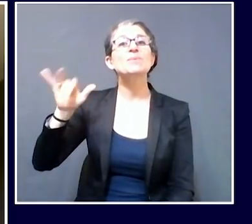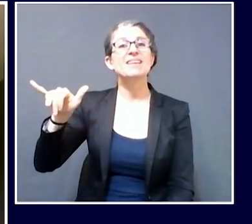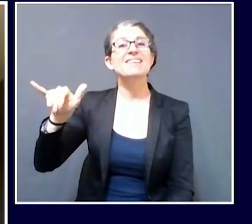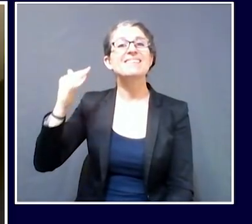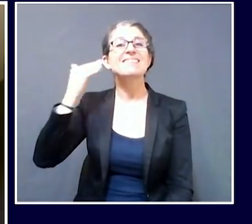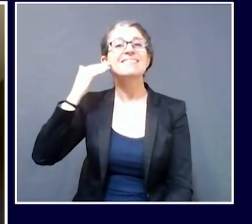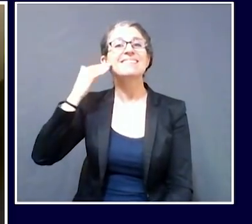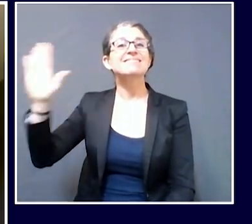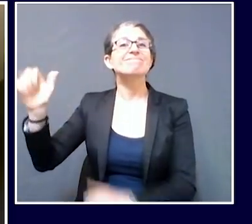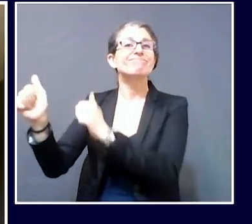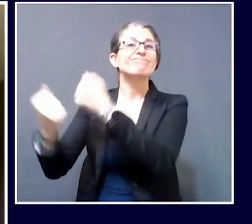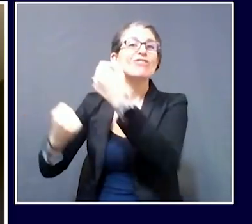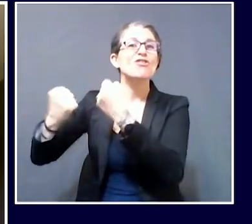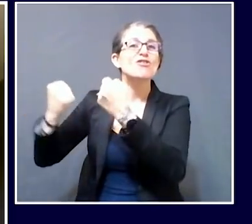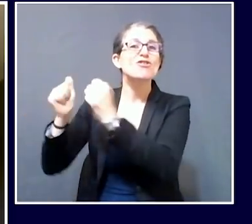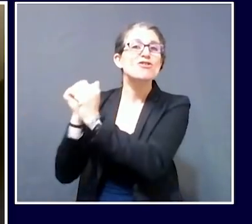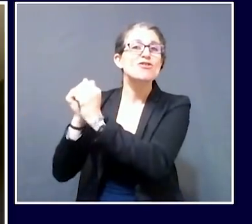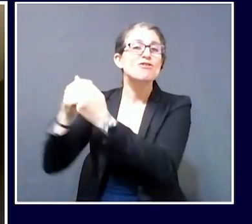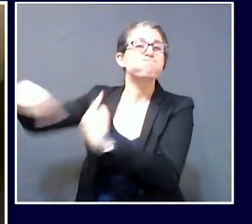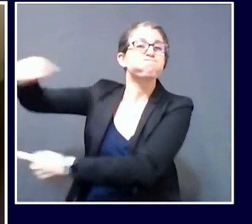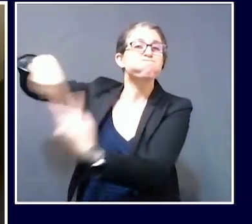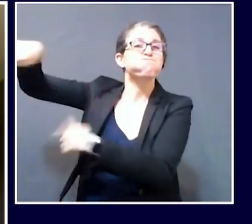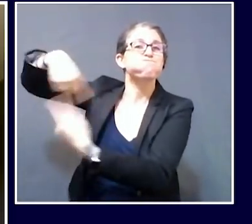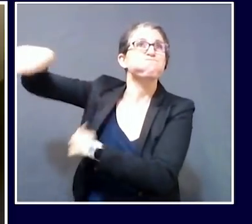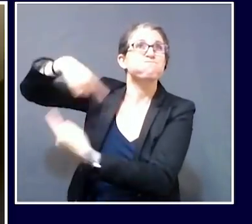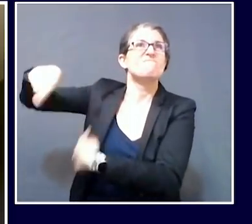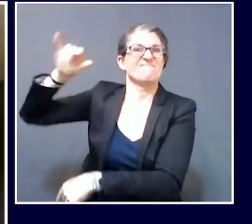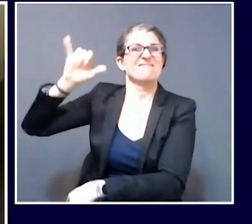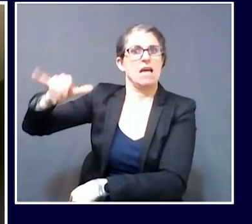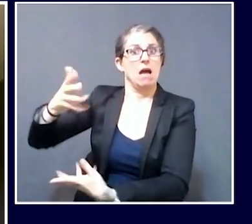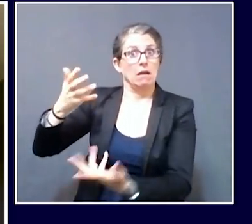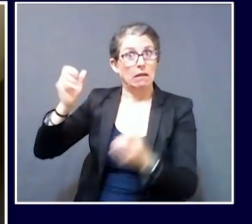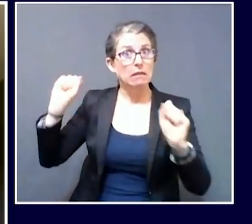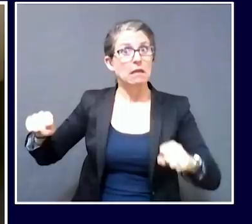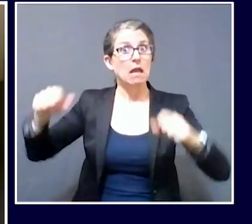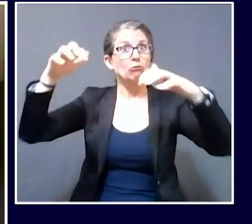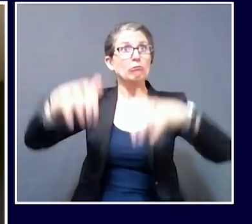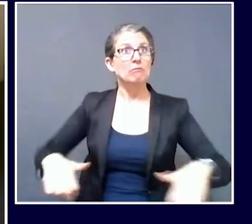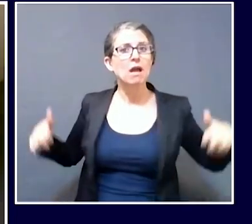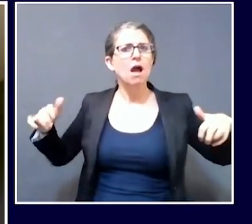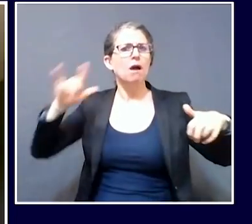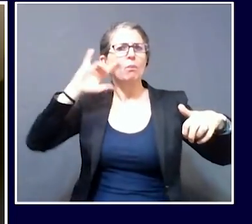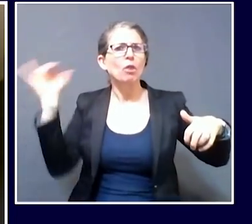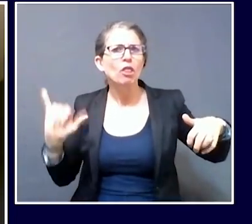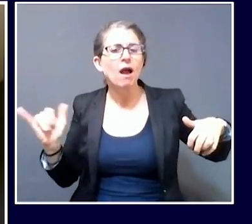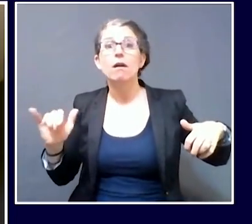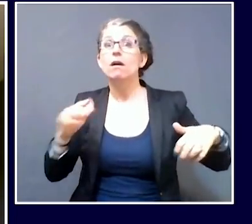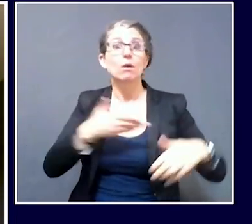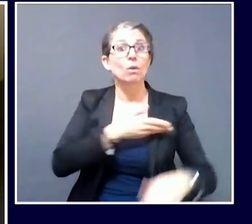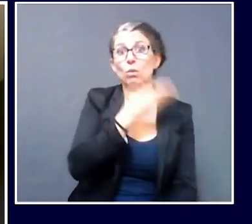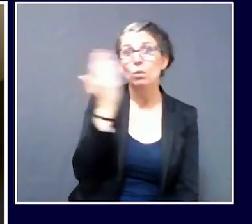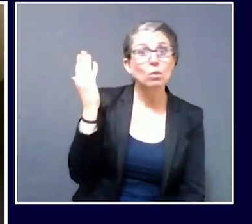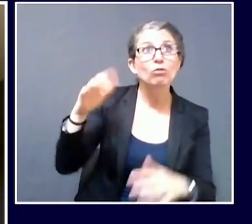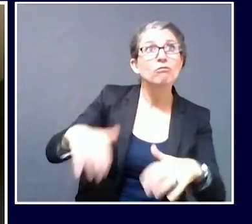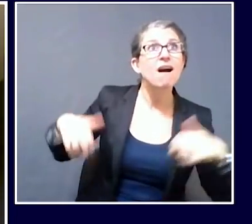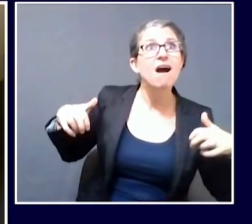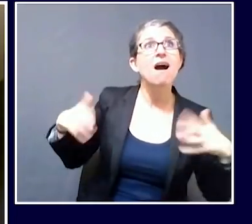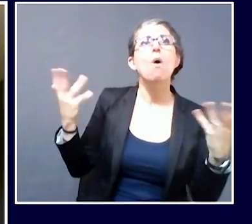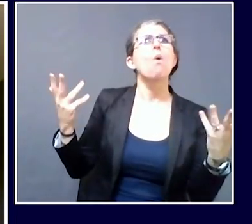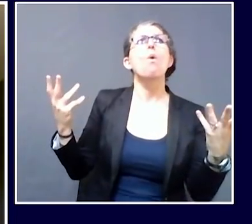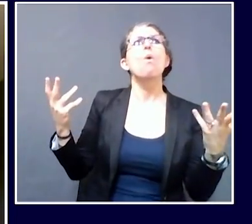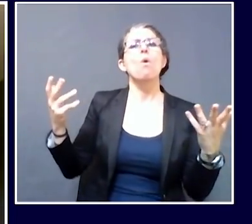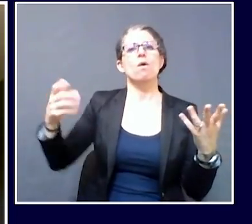infield spaces and others. You know, think obviously we want to support as much expansion as quickly as possible.